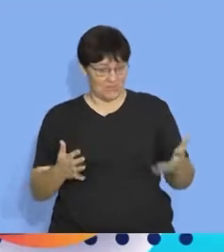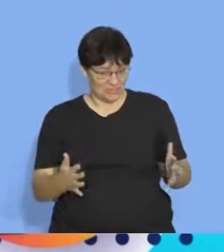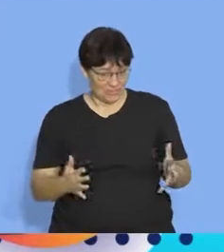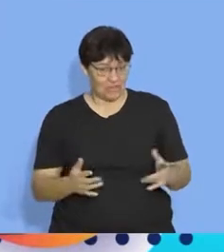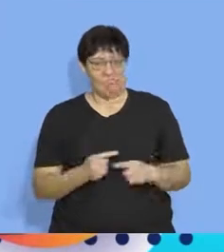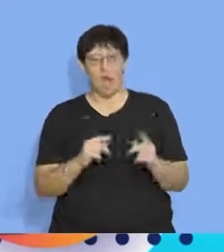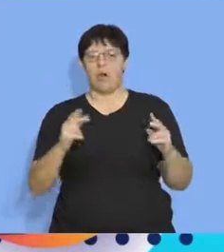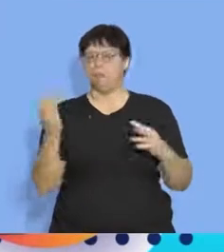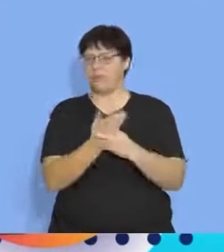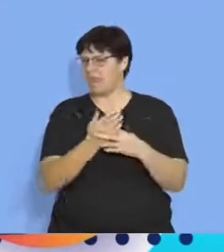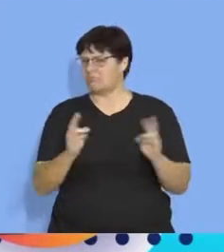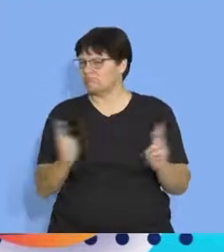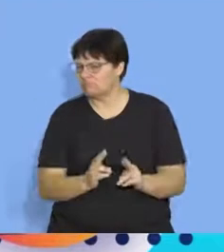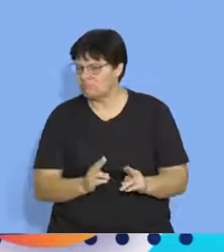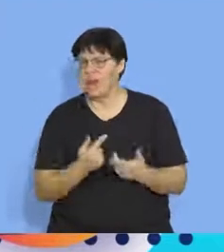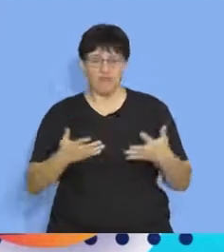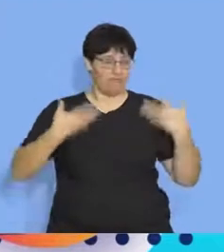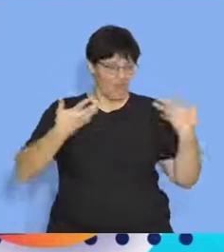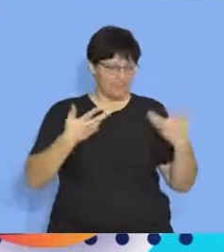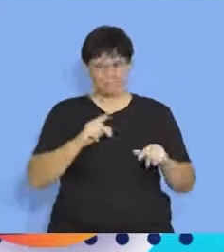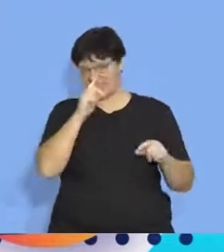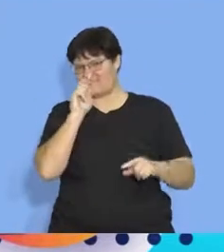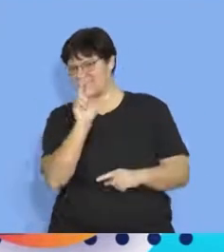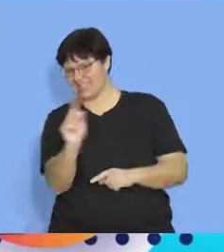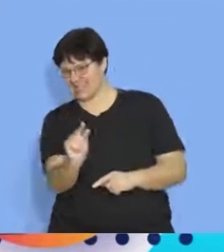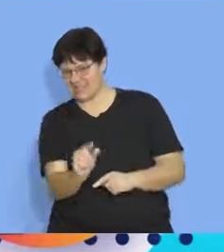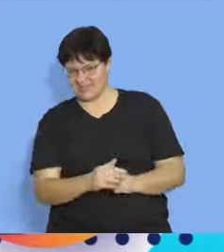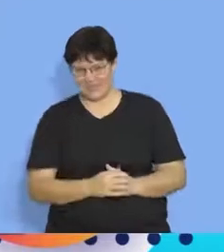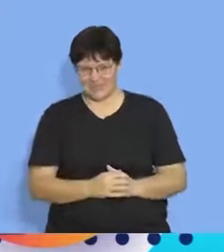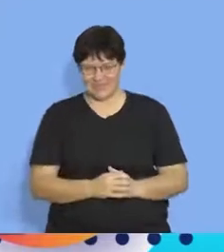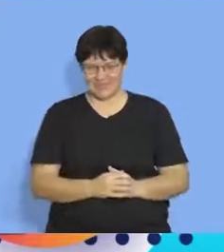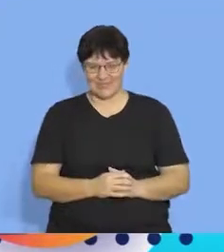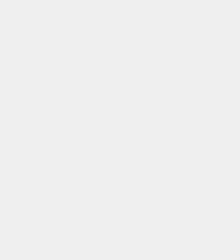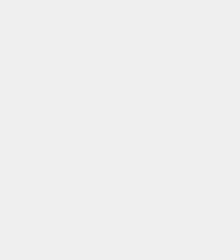take a short break get refreshed and i'll see you in a couple of minutes